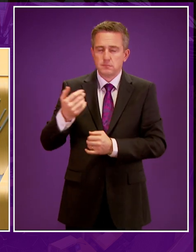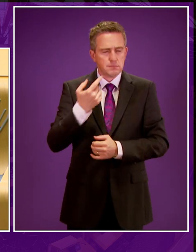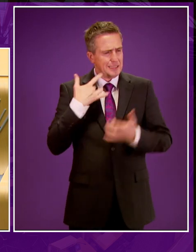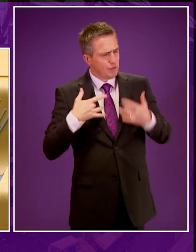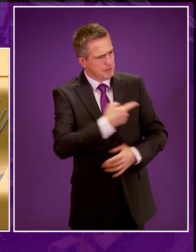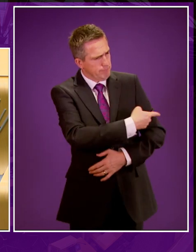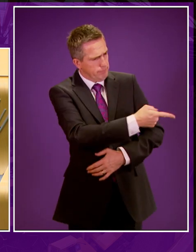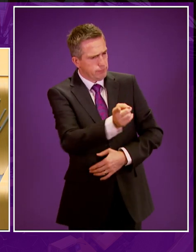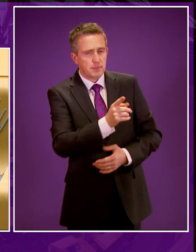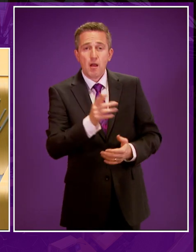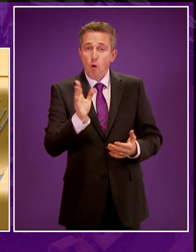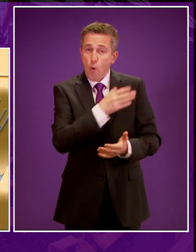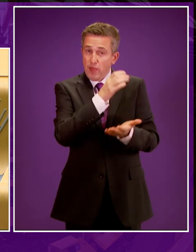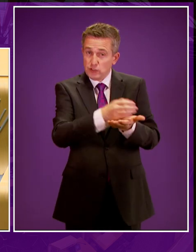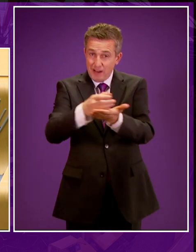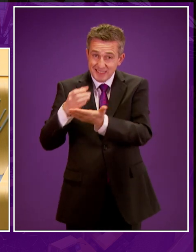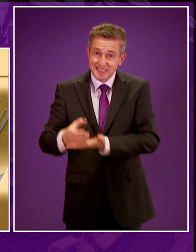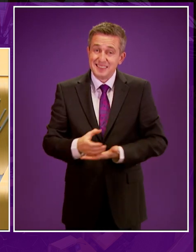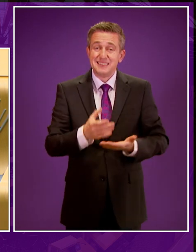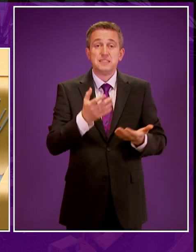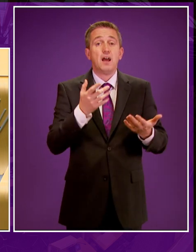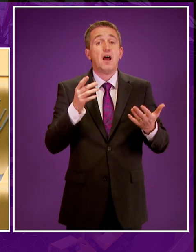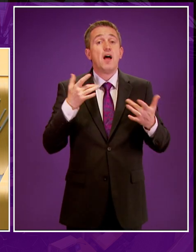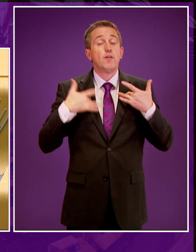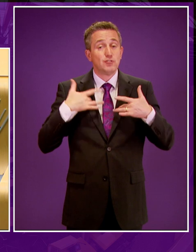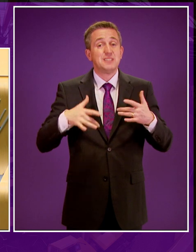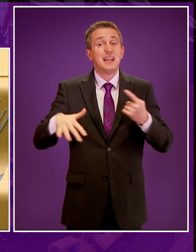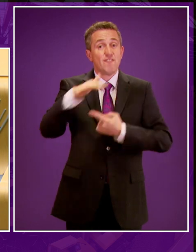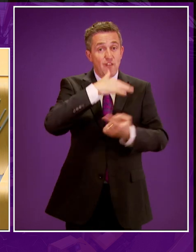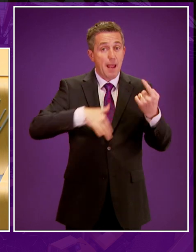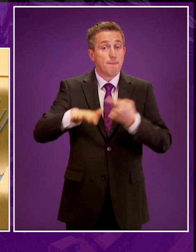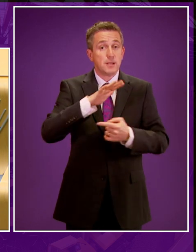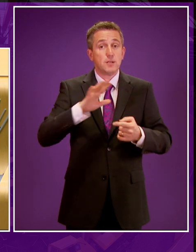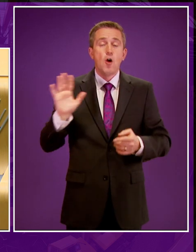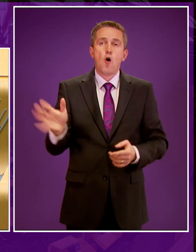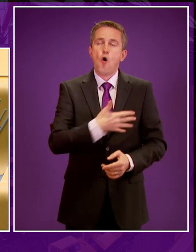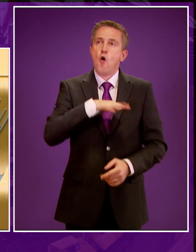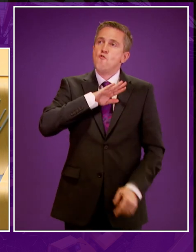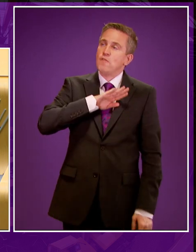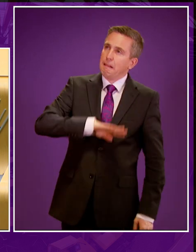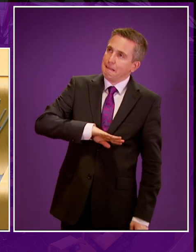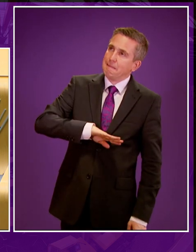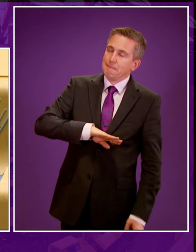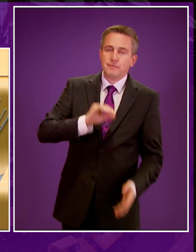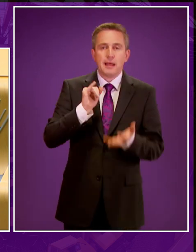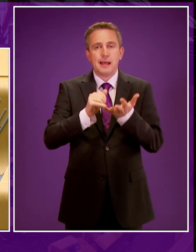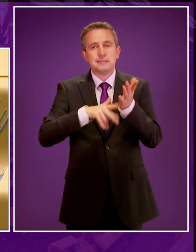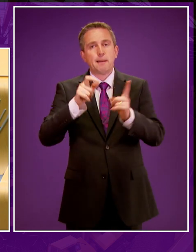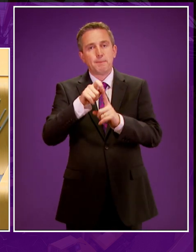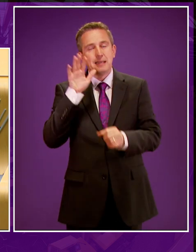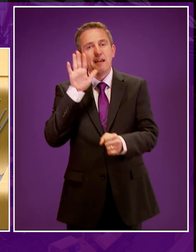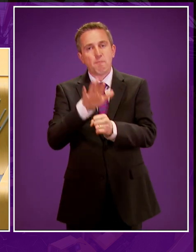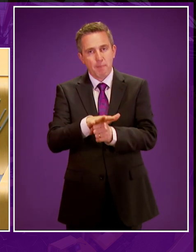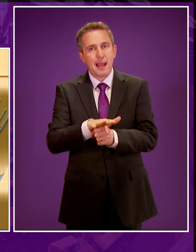out about this. Every charity or lobbying organisation with an interest in the environment is today breathing out a tremendous sense of